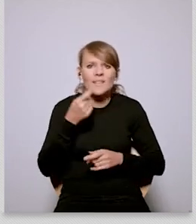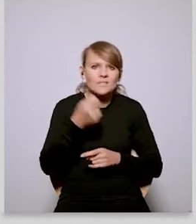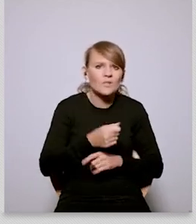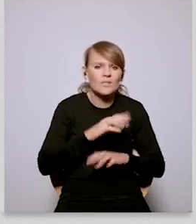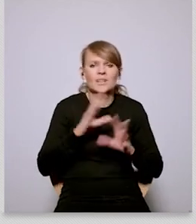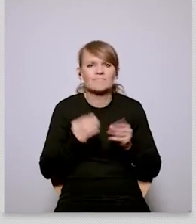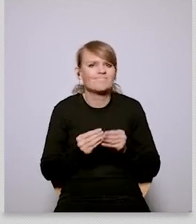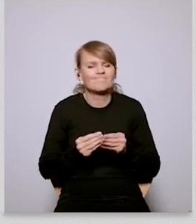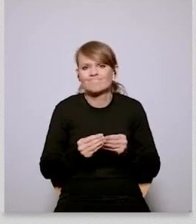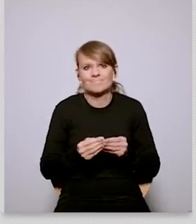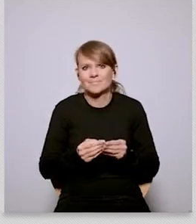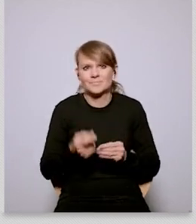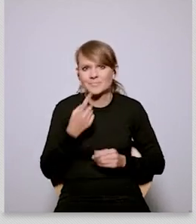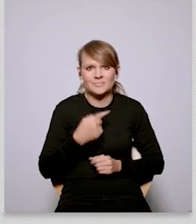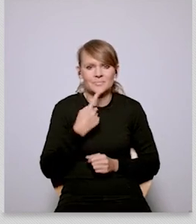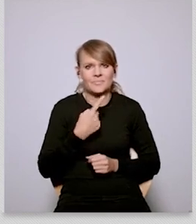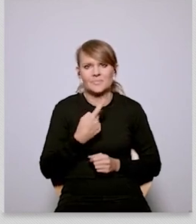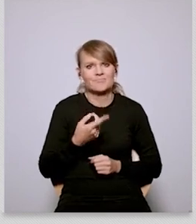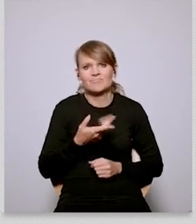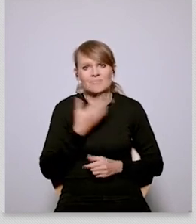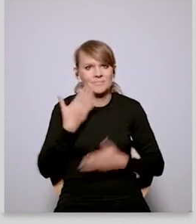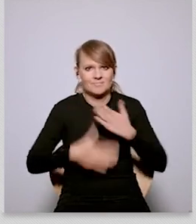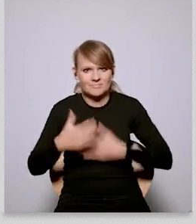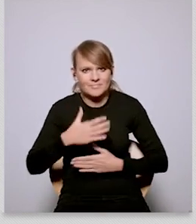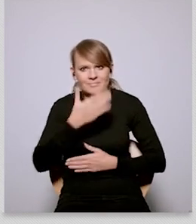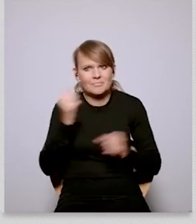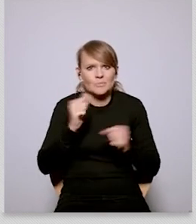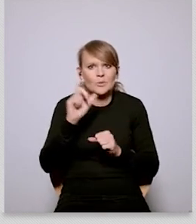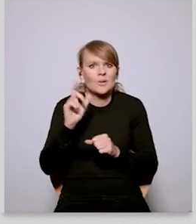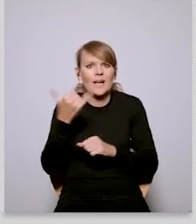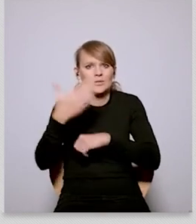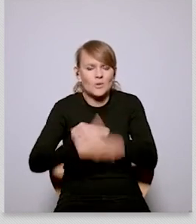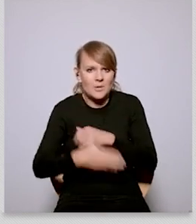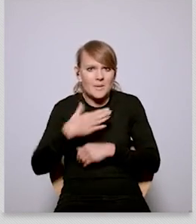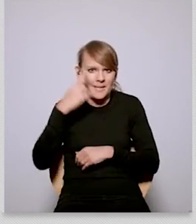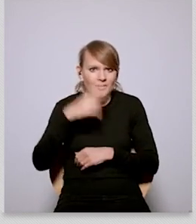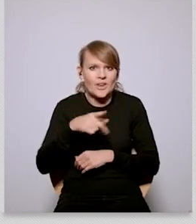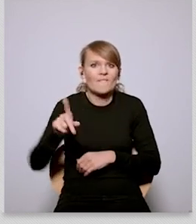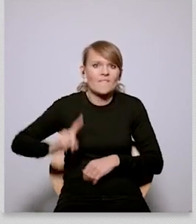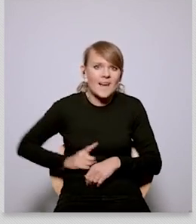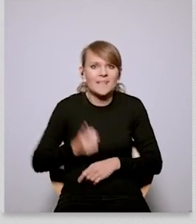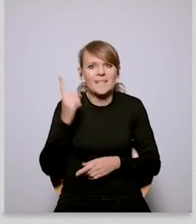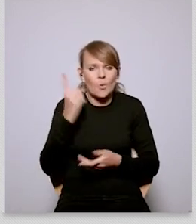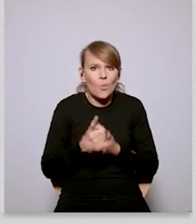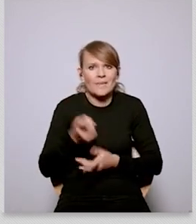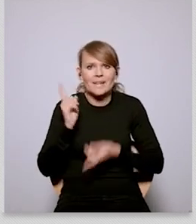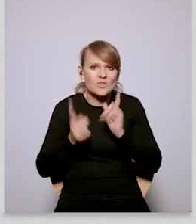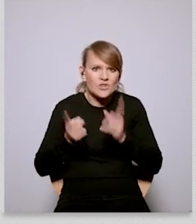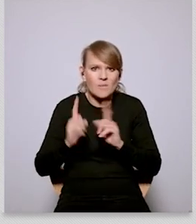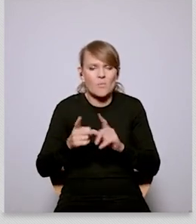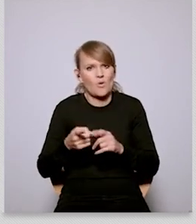a french presidency to move things as forward as possible but then again we have to be realistic in what can be expected so